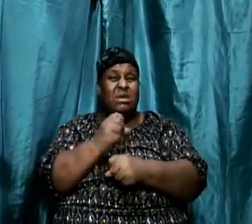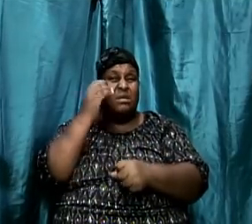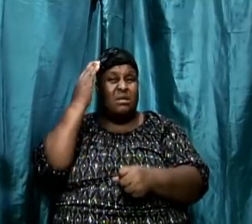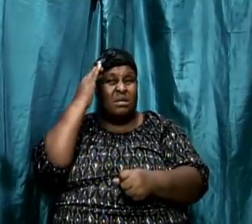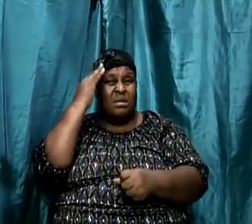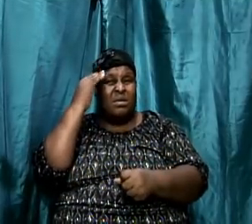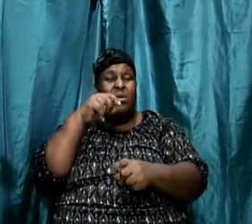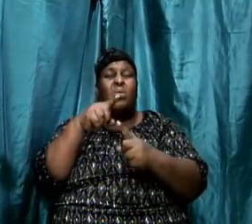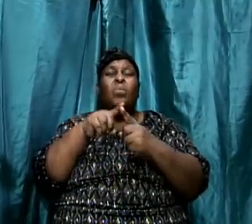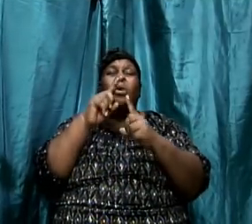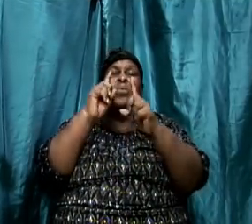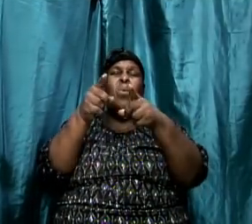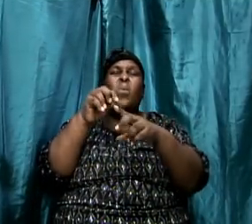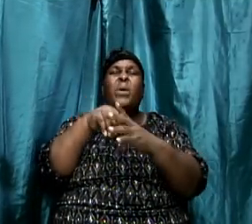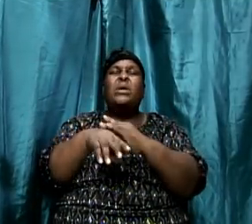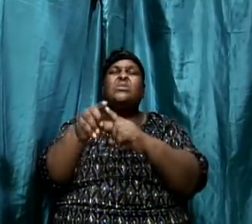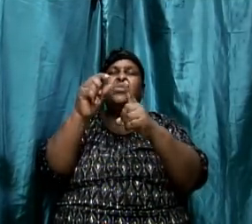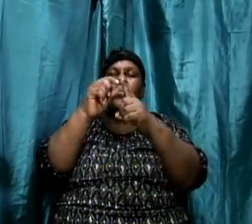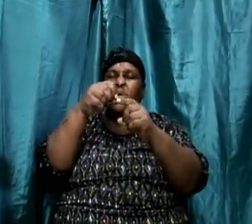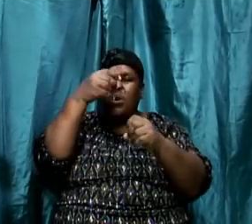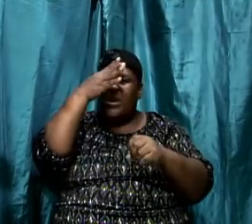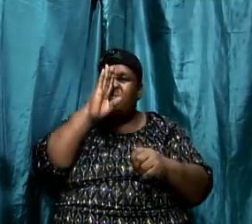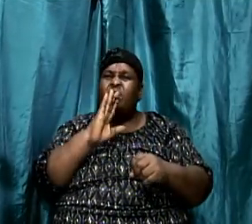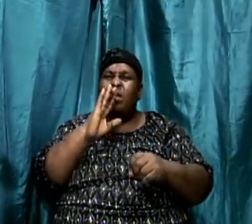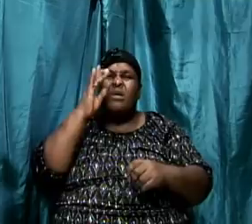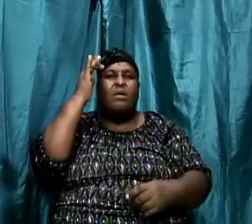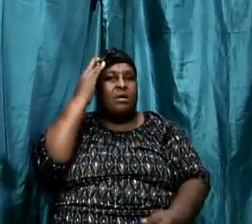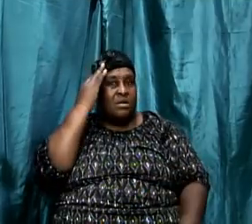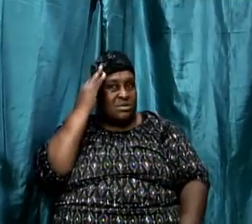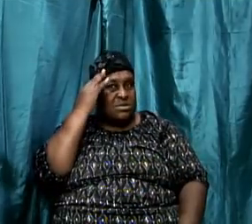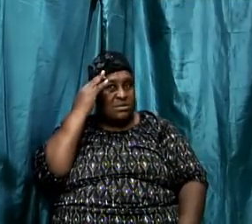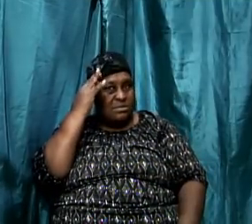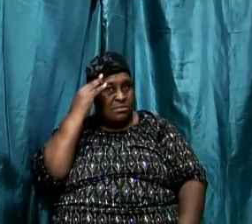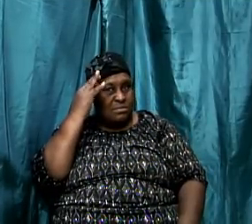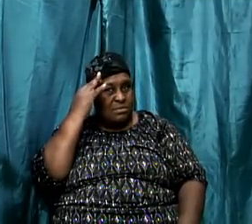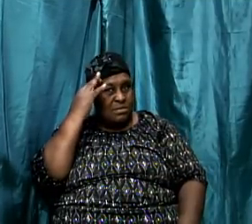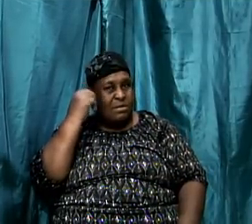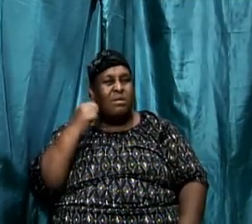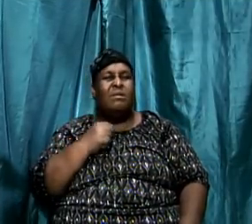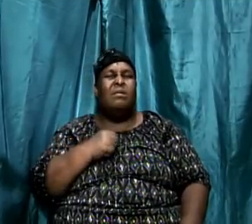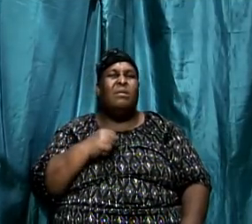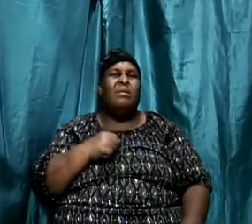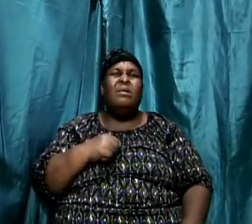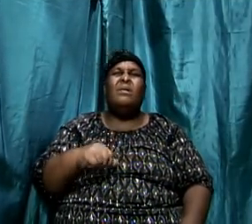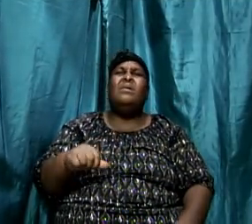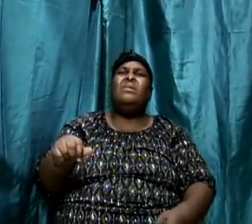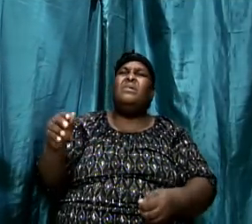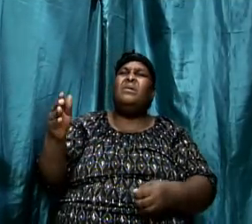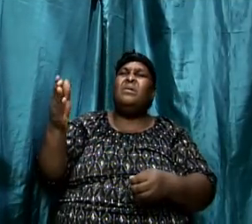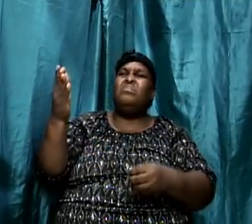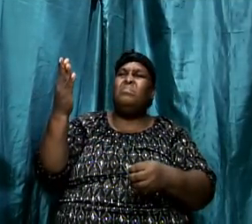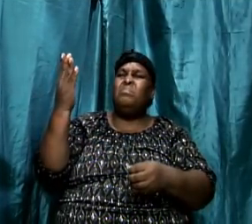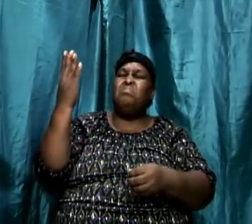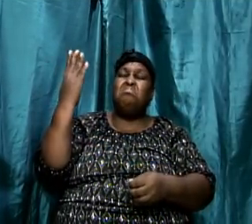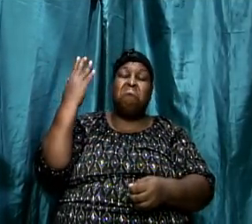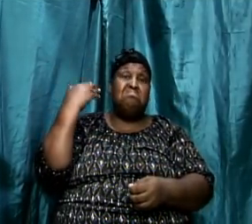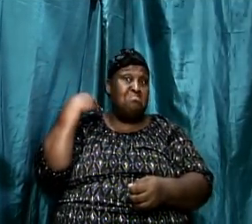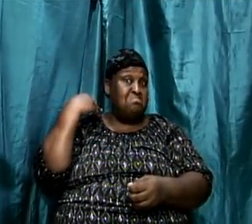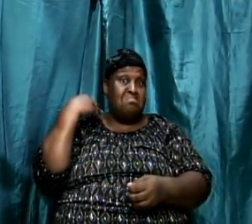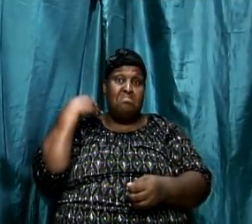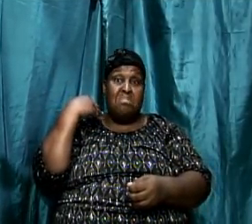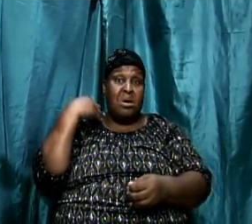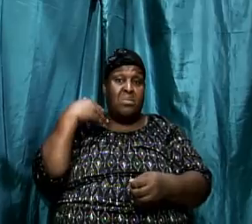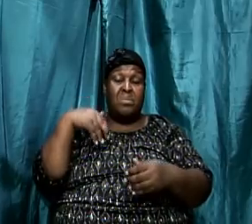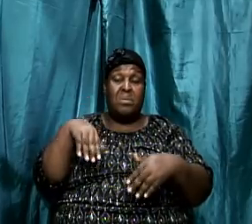when you go into the Word of God, you must consider the background. The background there has a lot to do with many things.